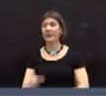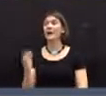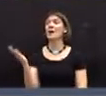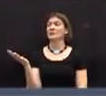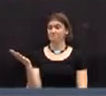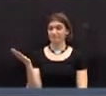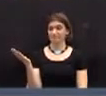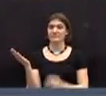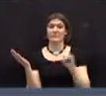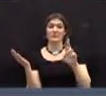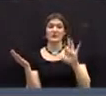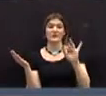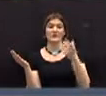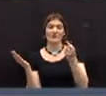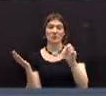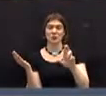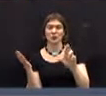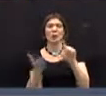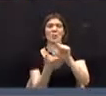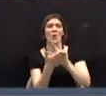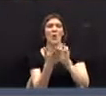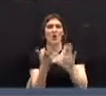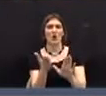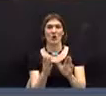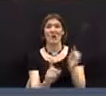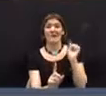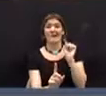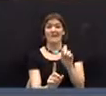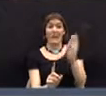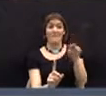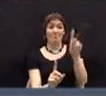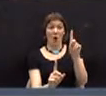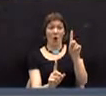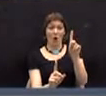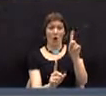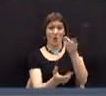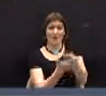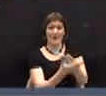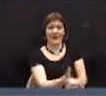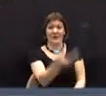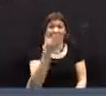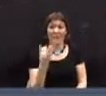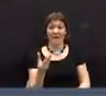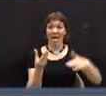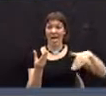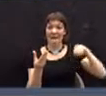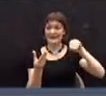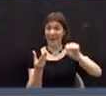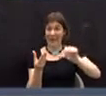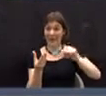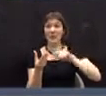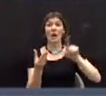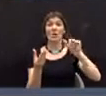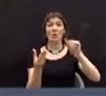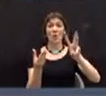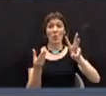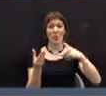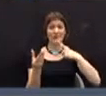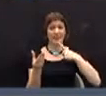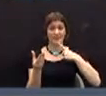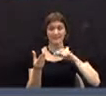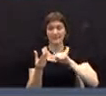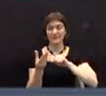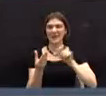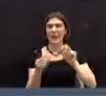With regard to what we're talking about here, unexpended bond proceeds. And under the statute, they can only be used,